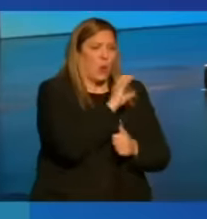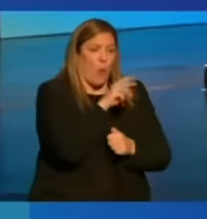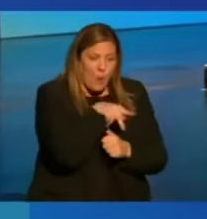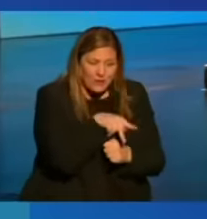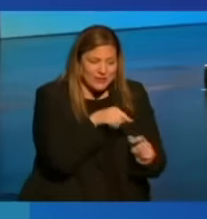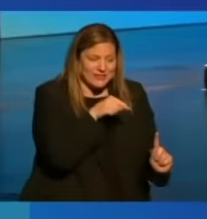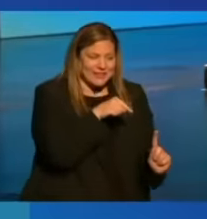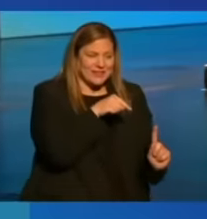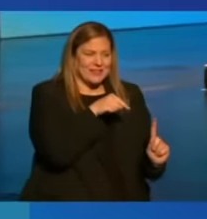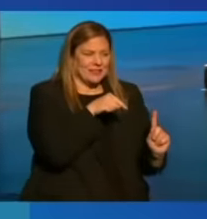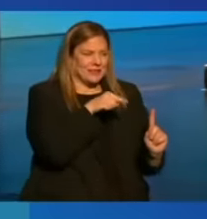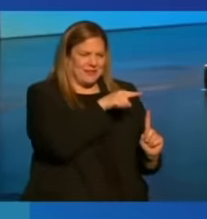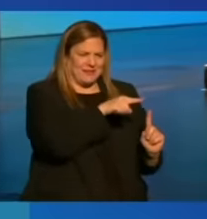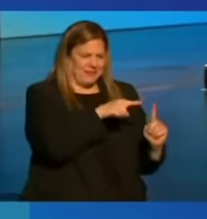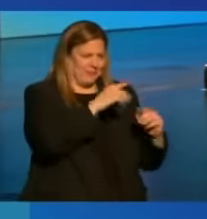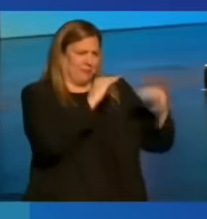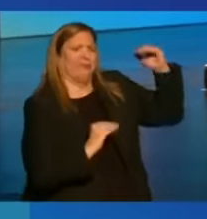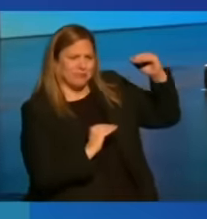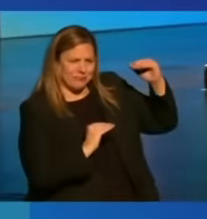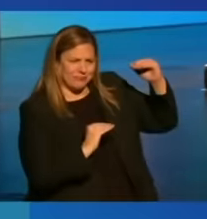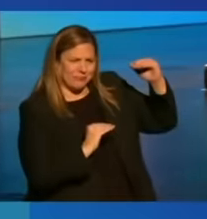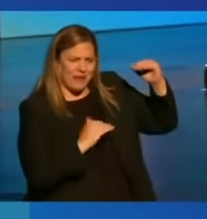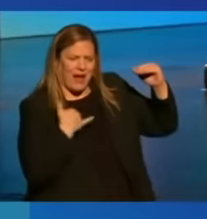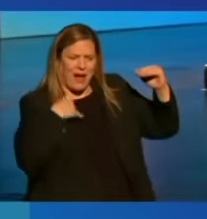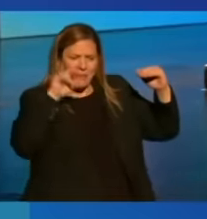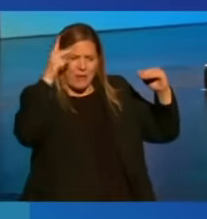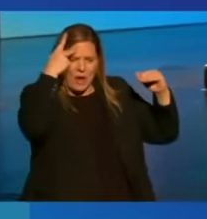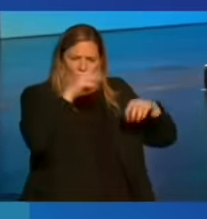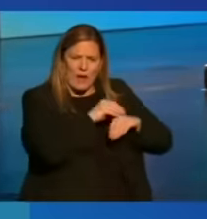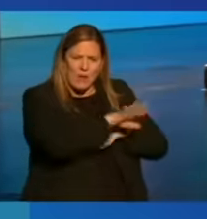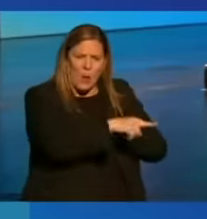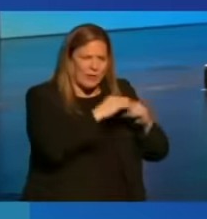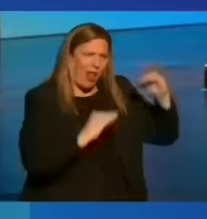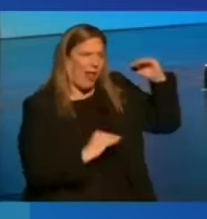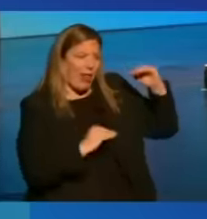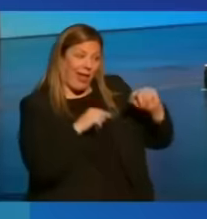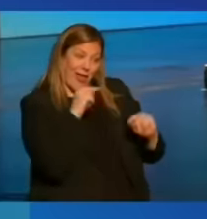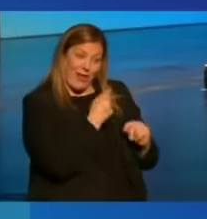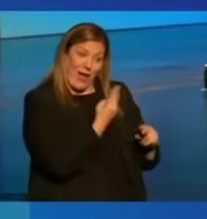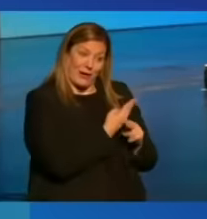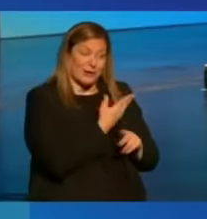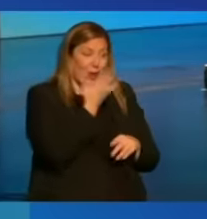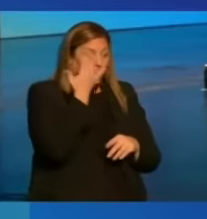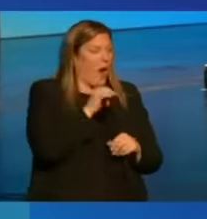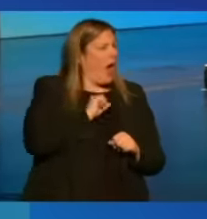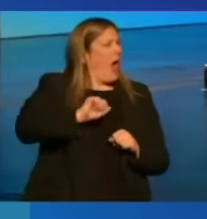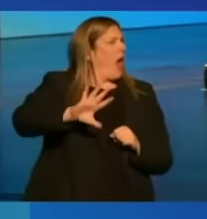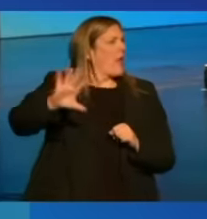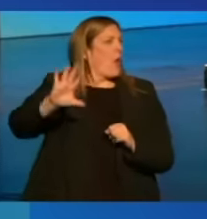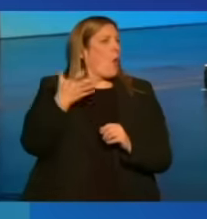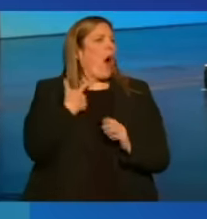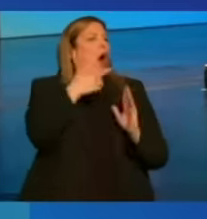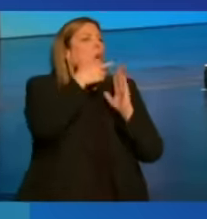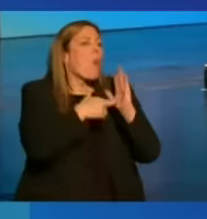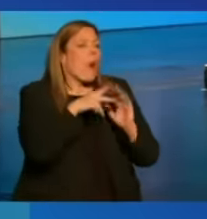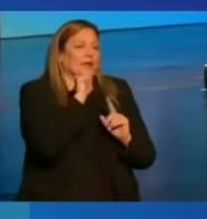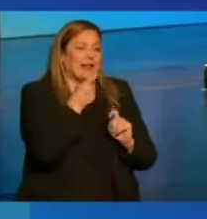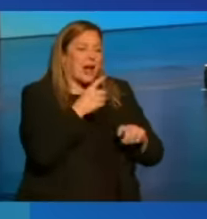wield disproportionate political influence. And they typically use it to push back against taxes and regulations.